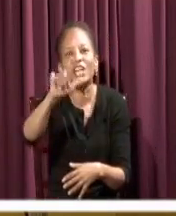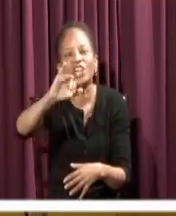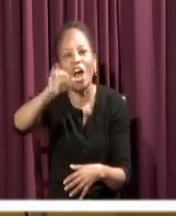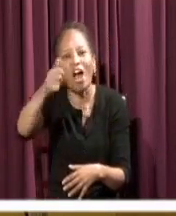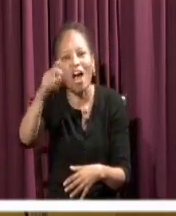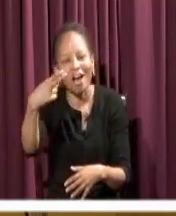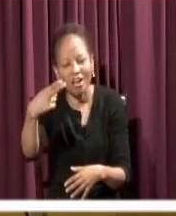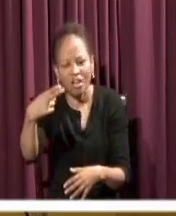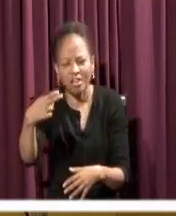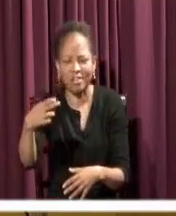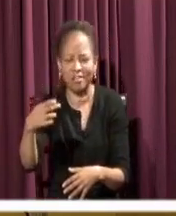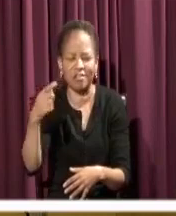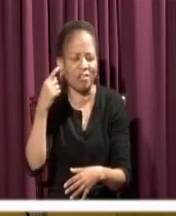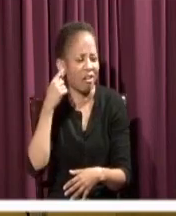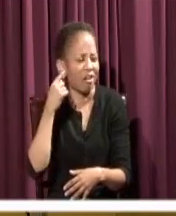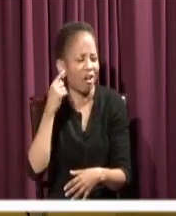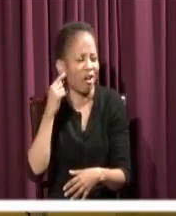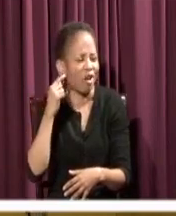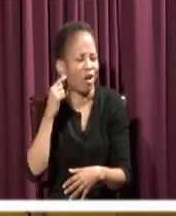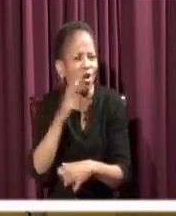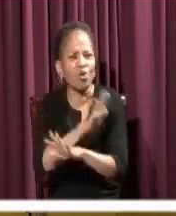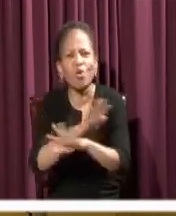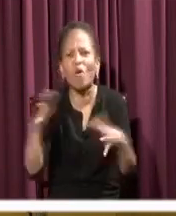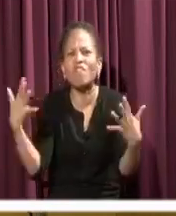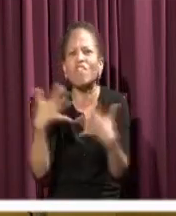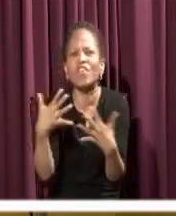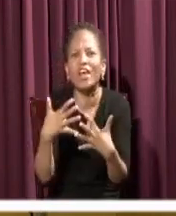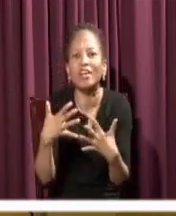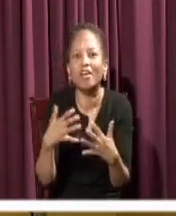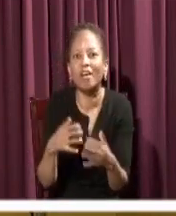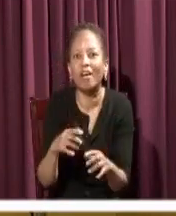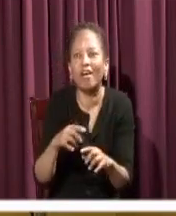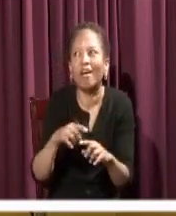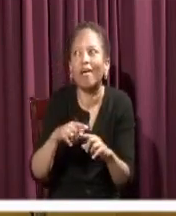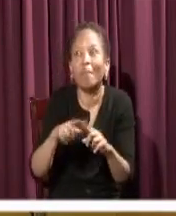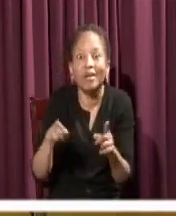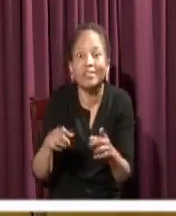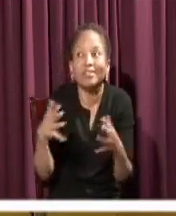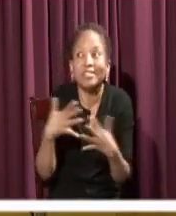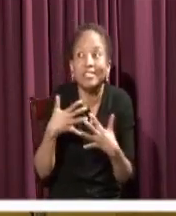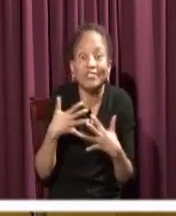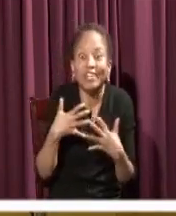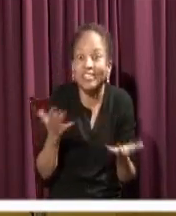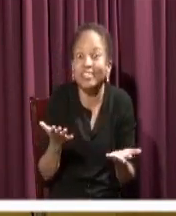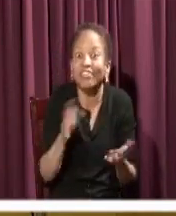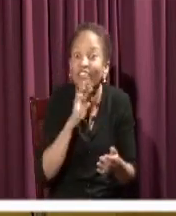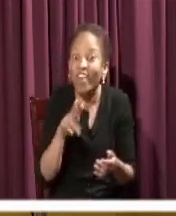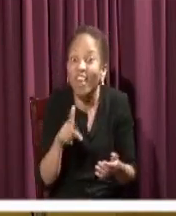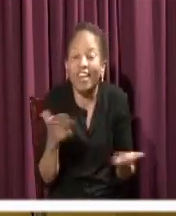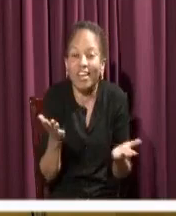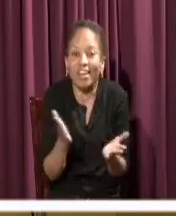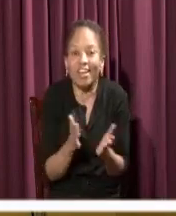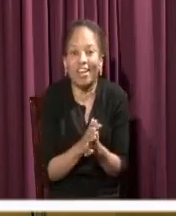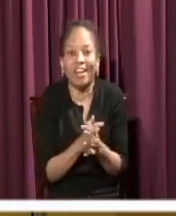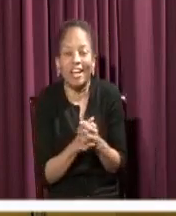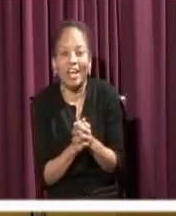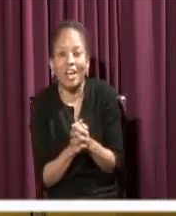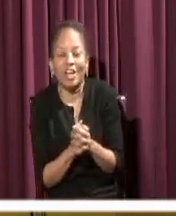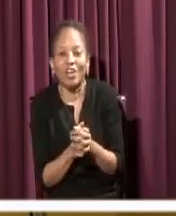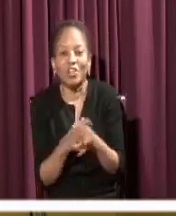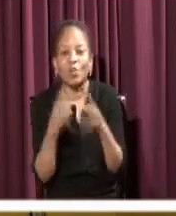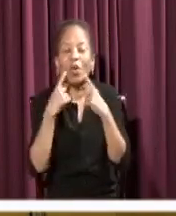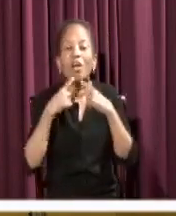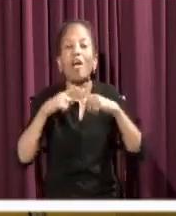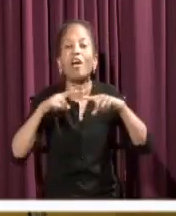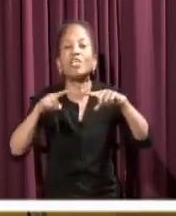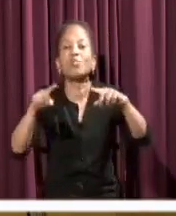But it is terrifying when God appears. And the whole biblical text of the gospel is preparing us to